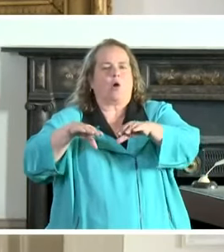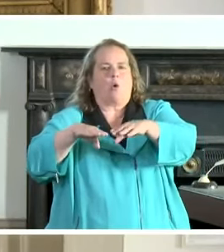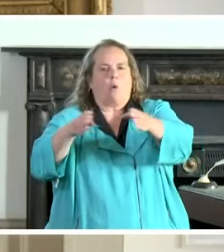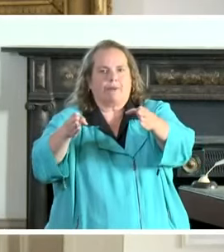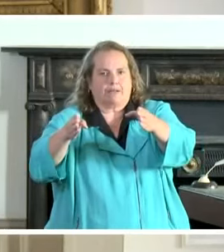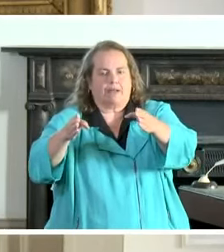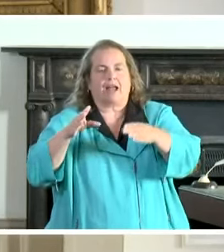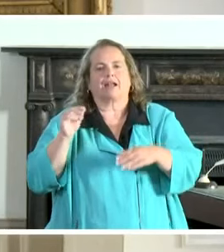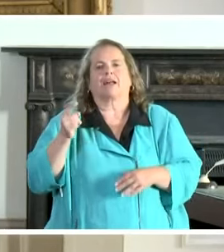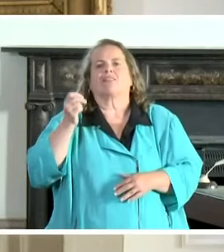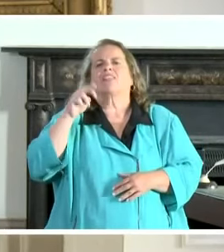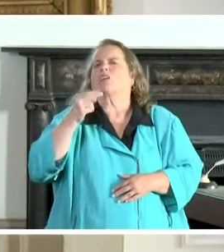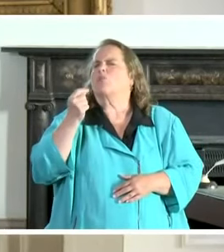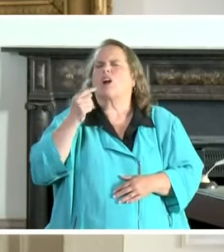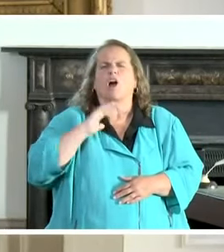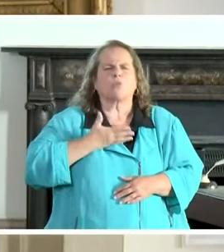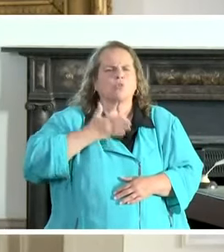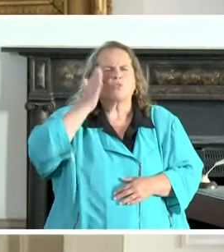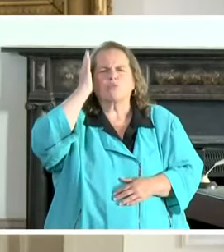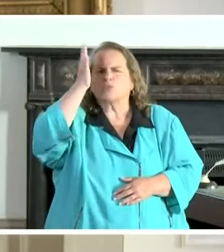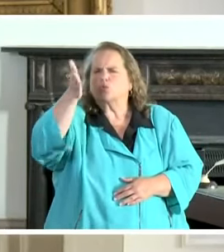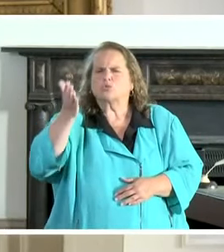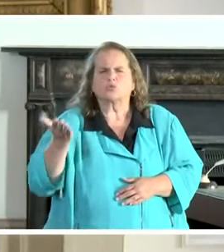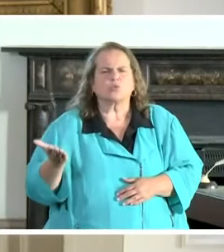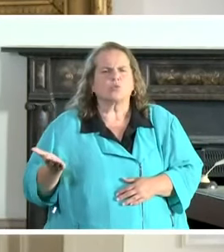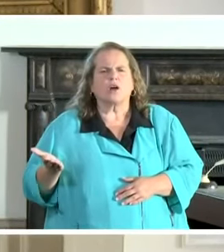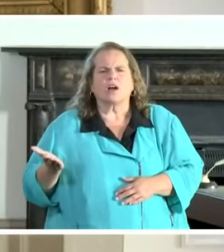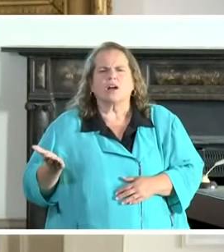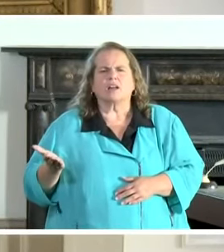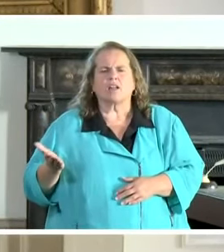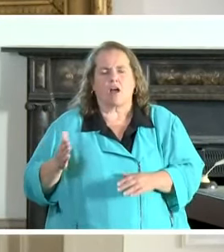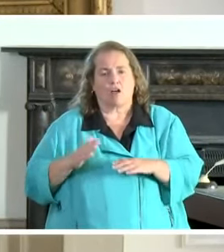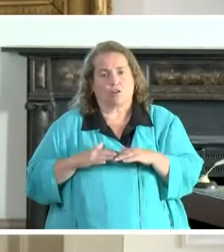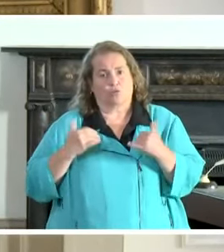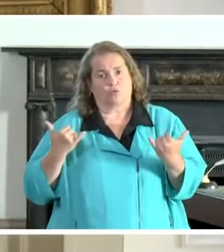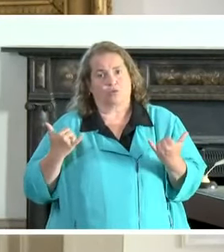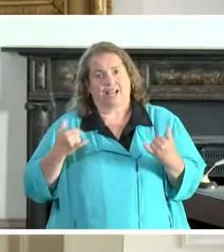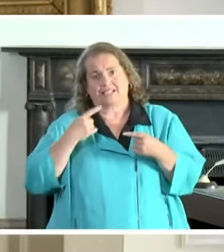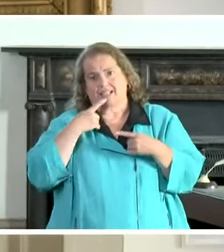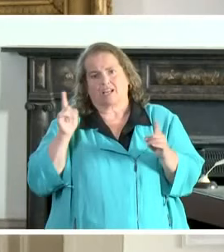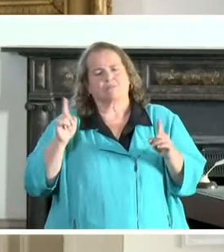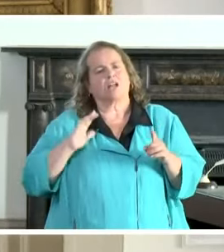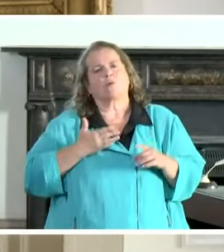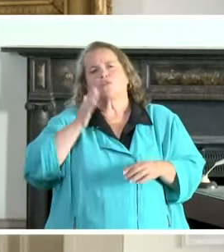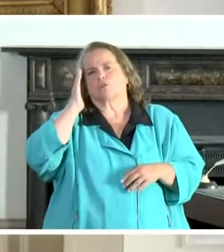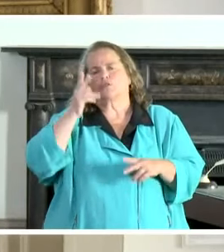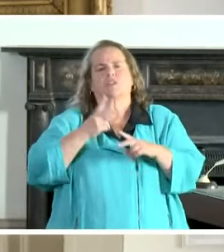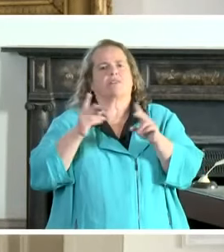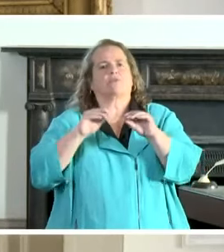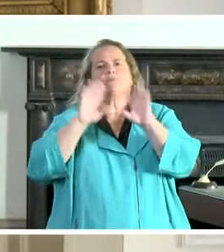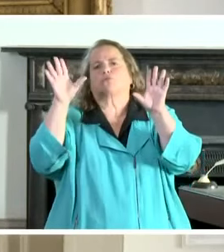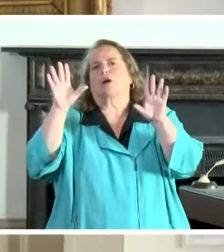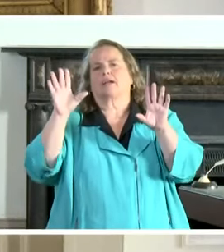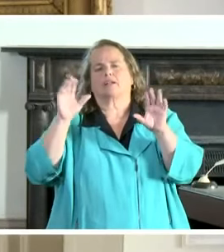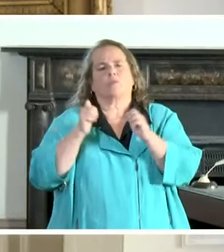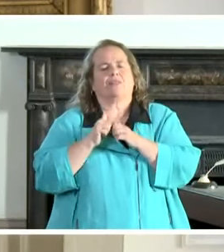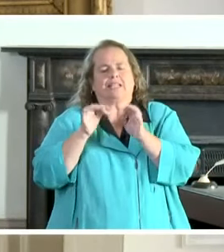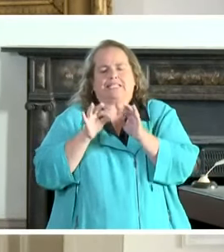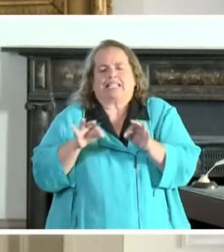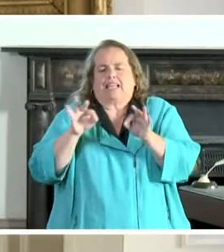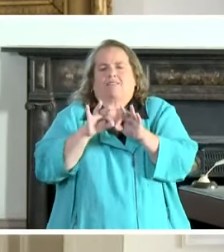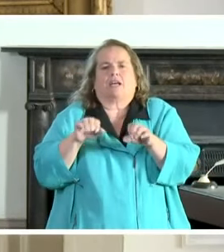then what does our future hold? Based on today's announcements, I think it's very bright with significant